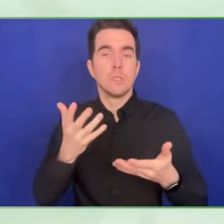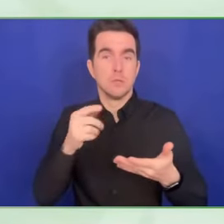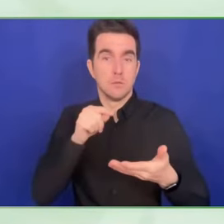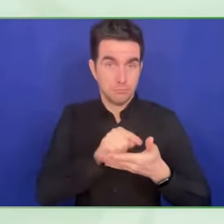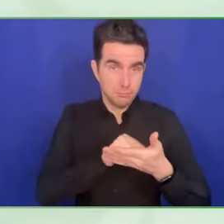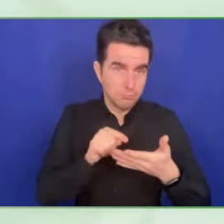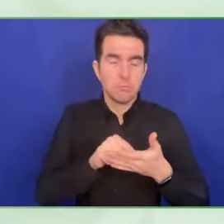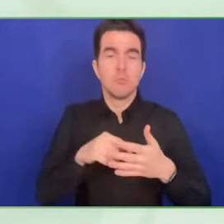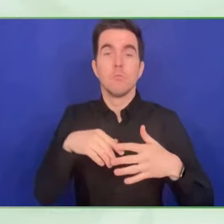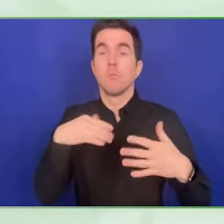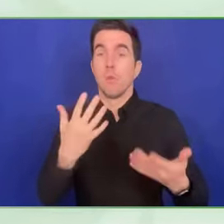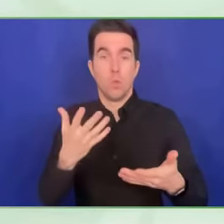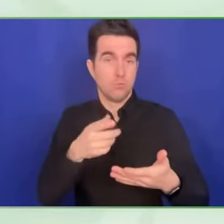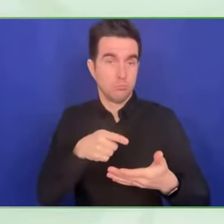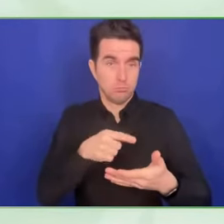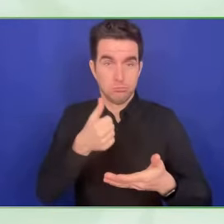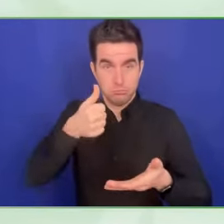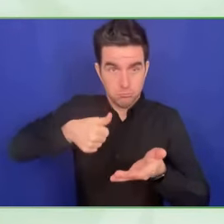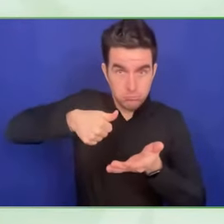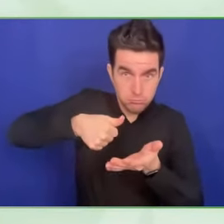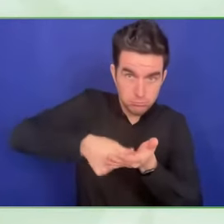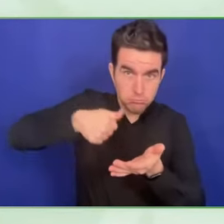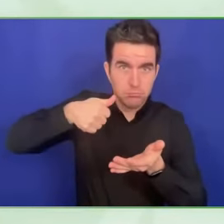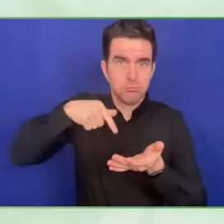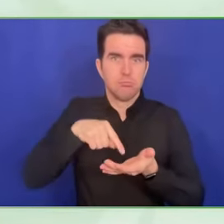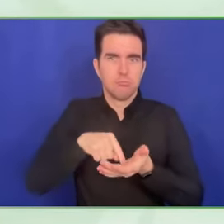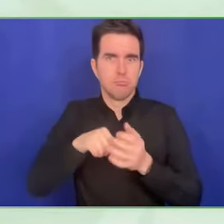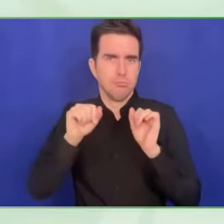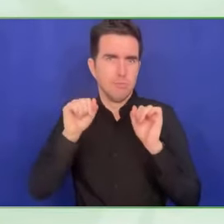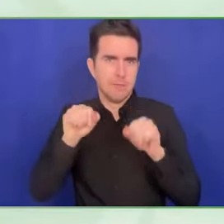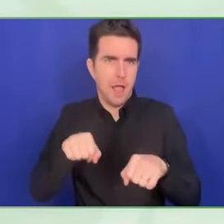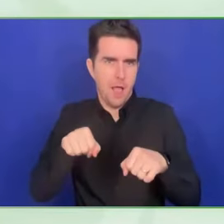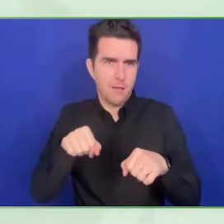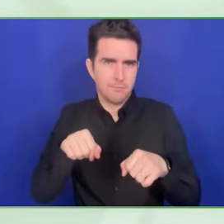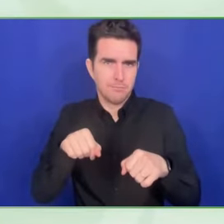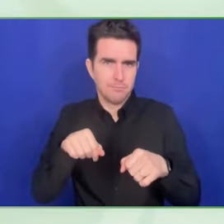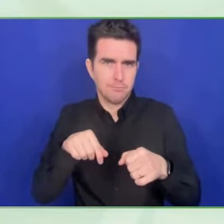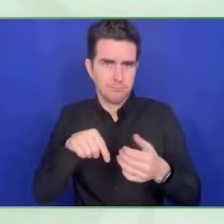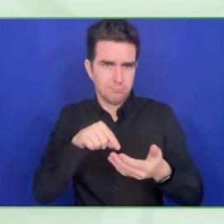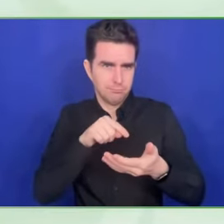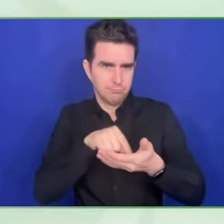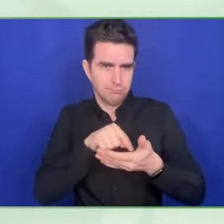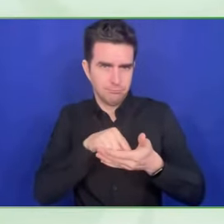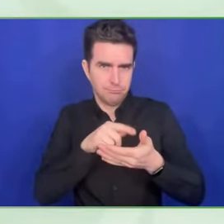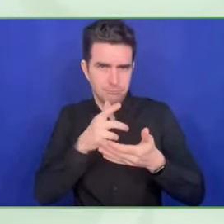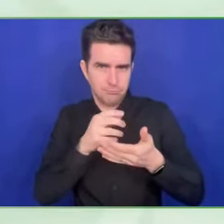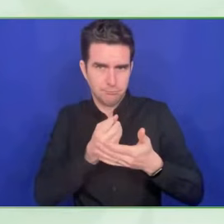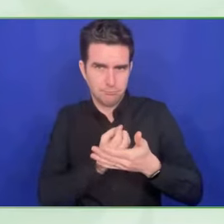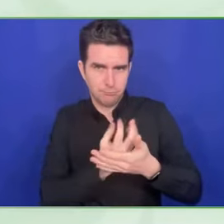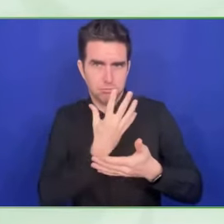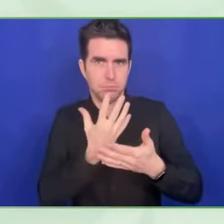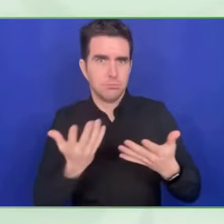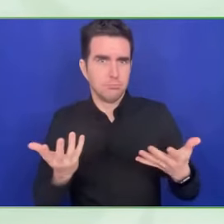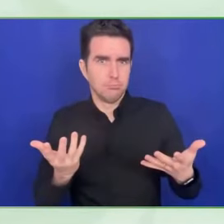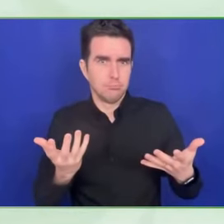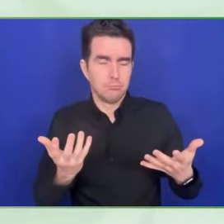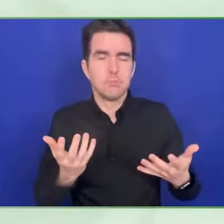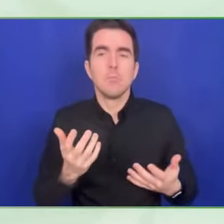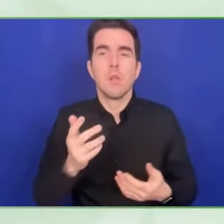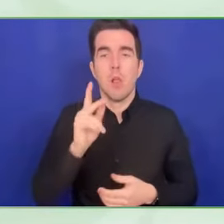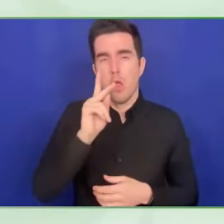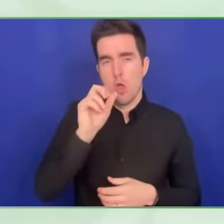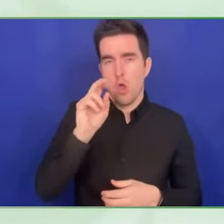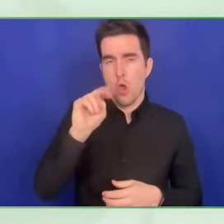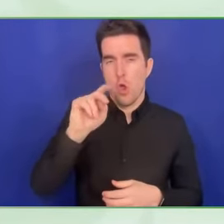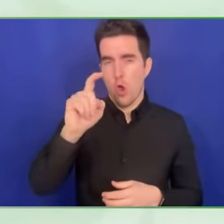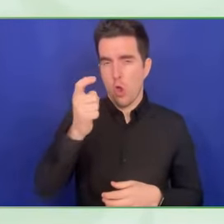protection for your password and for biometric data. Besides, Samsung devices include